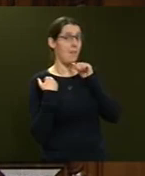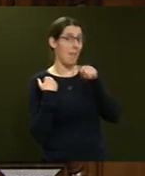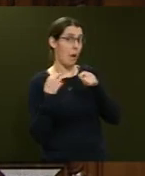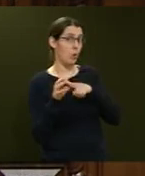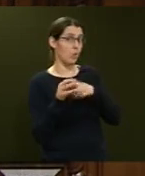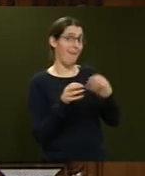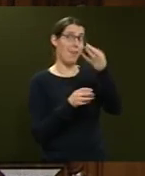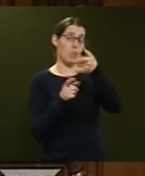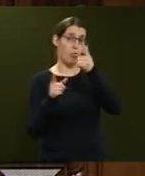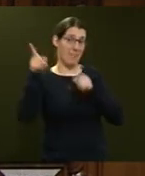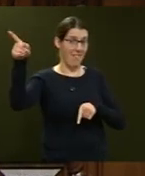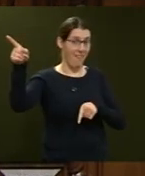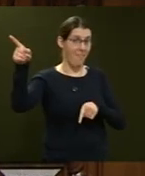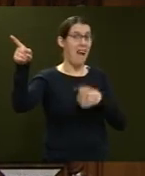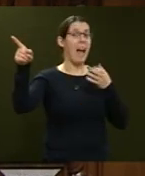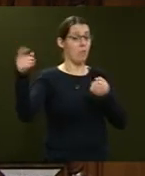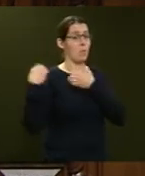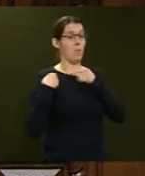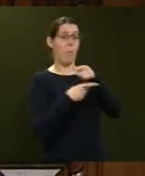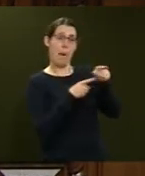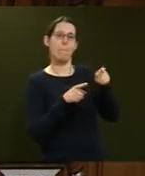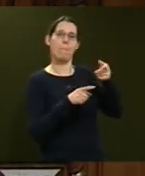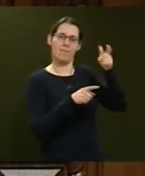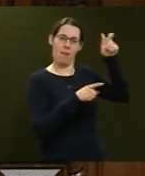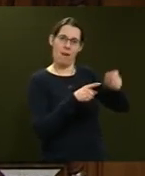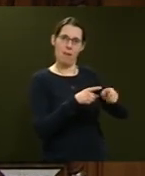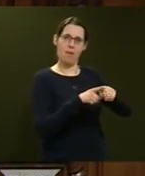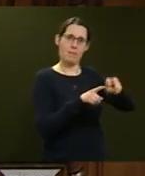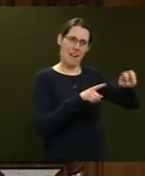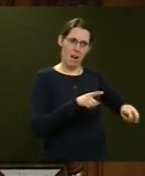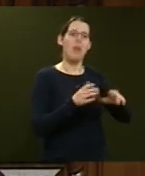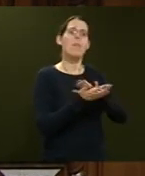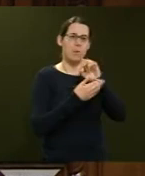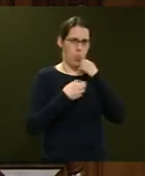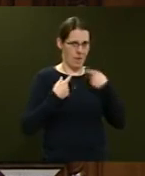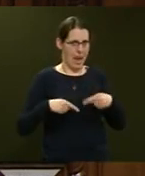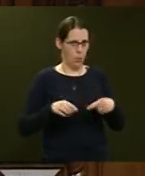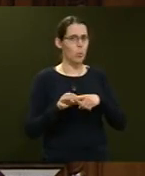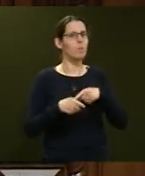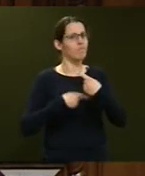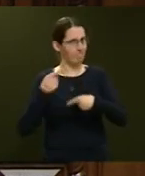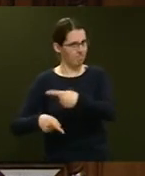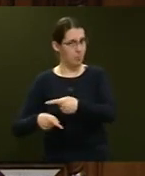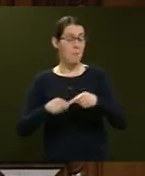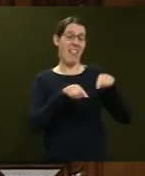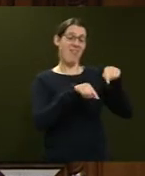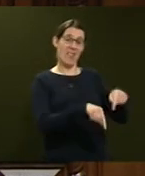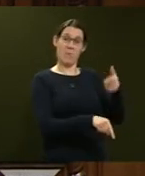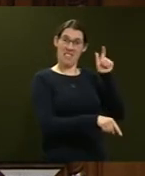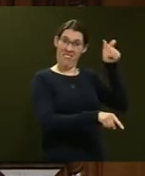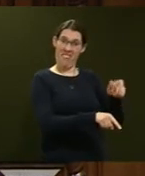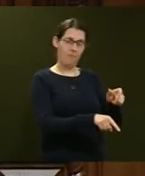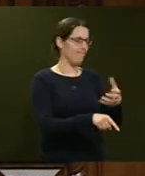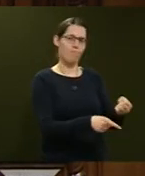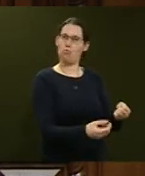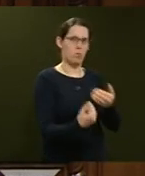the Prime Minister, who had responsibility for the Minister stepping down, then I would have allowed it. This Minister does not have